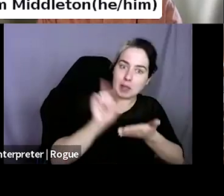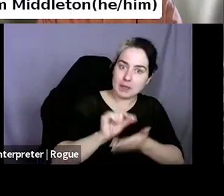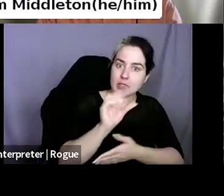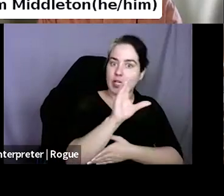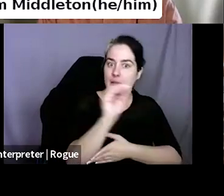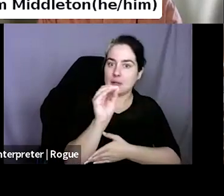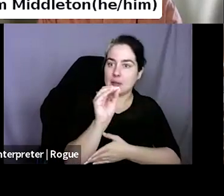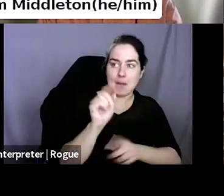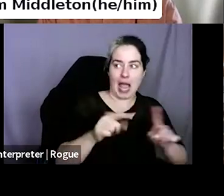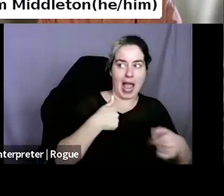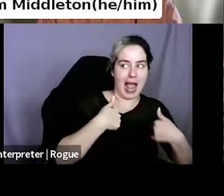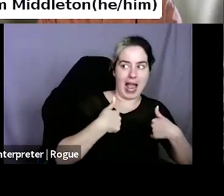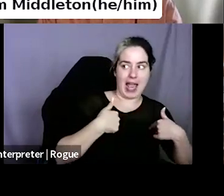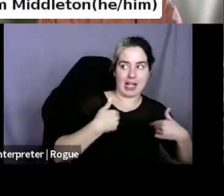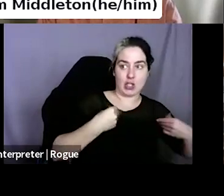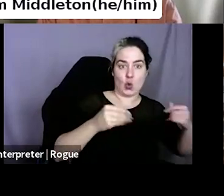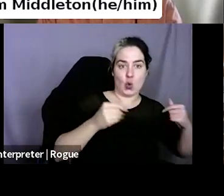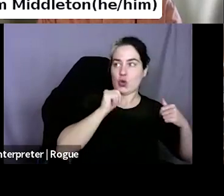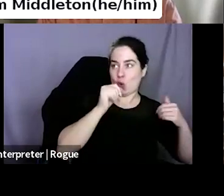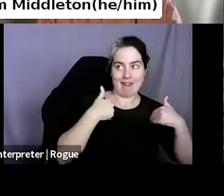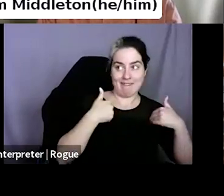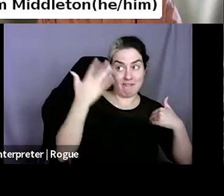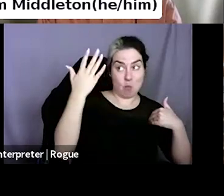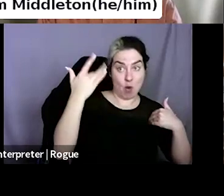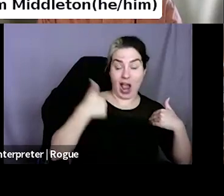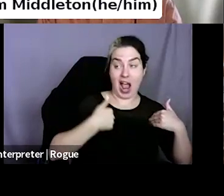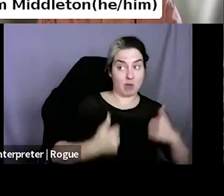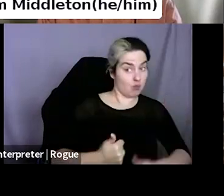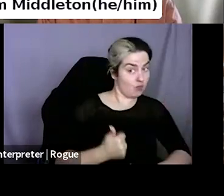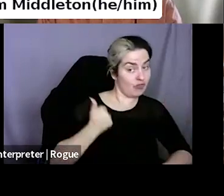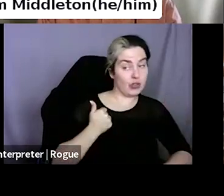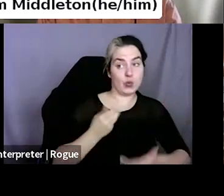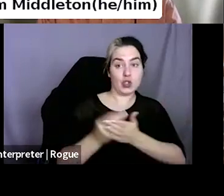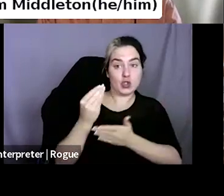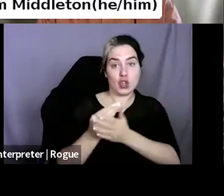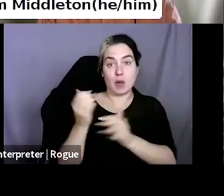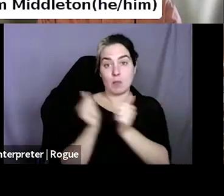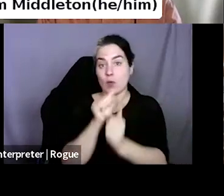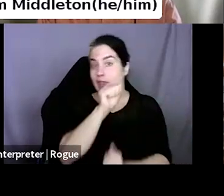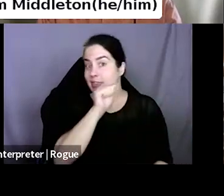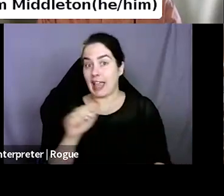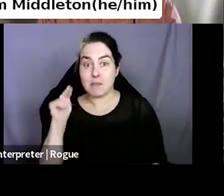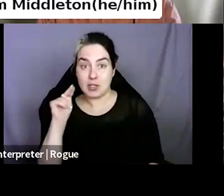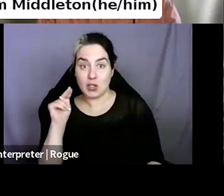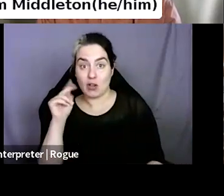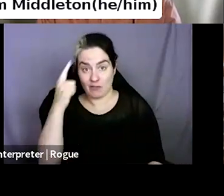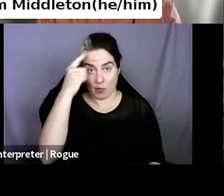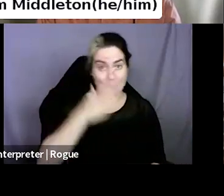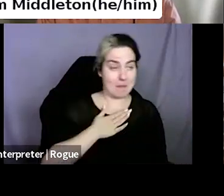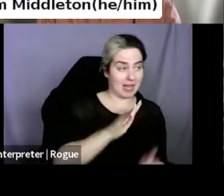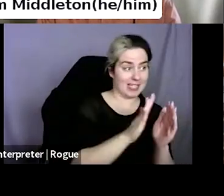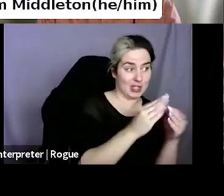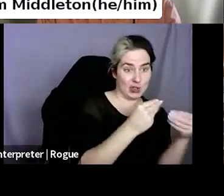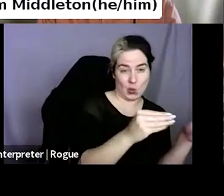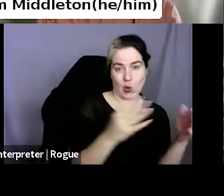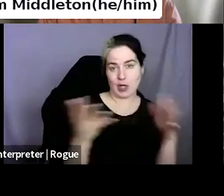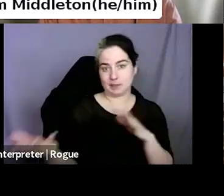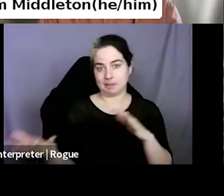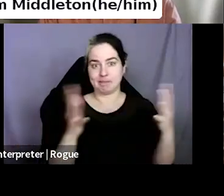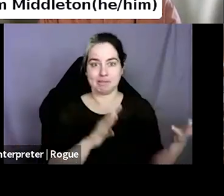don't carry because I can't because I won't shop on Amazon to stock the store. That seems insane. Um,